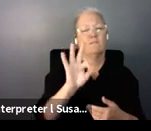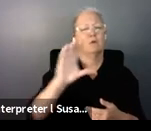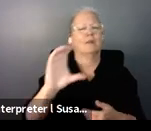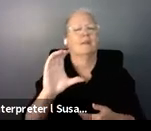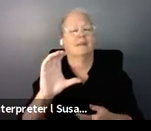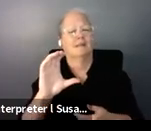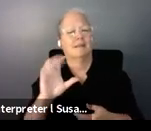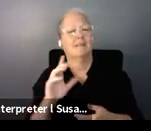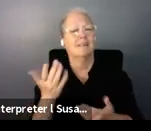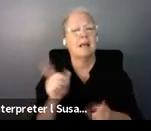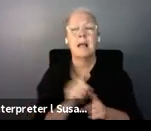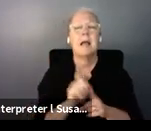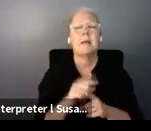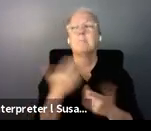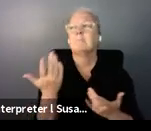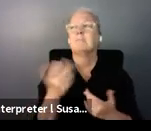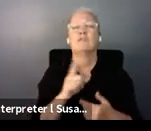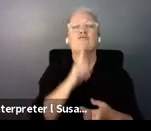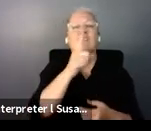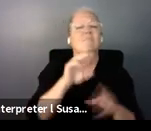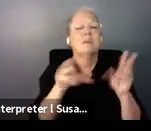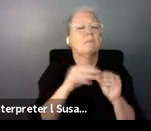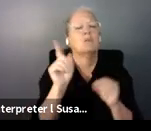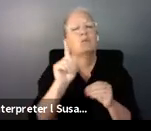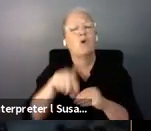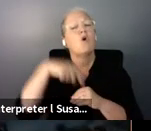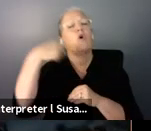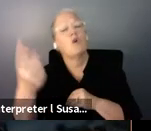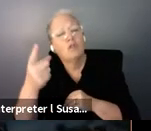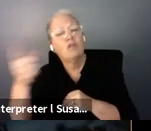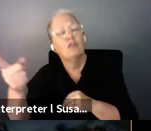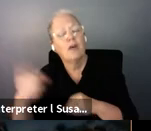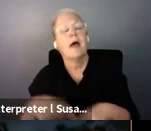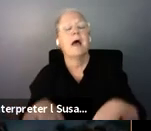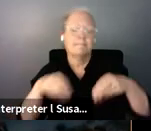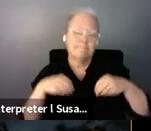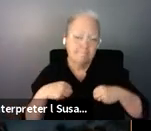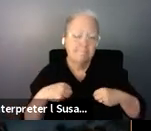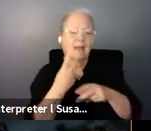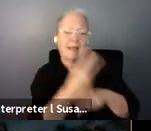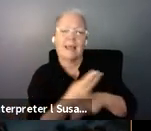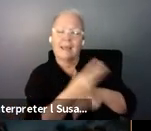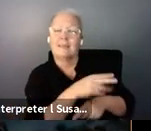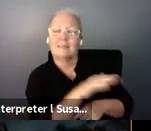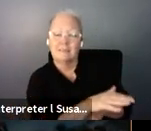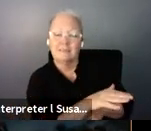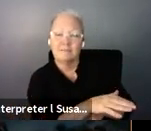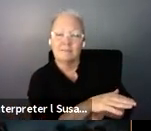there is oftentimes a need to have emergency placement settings that are available within a